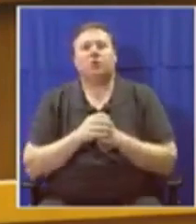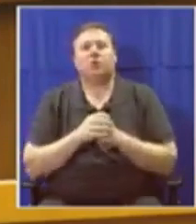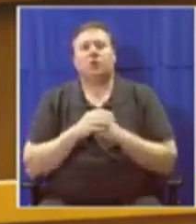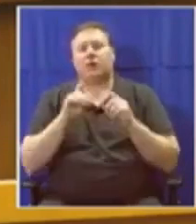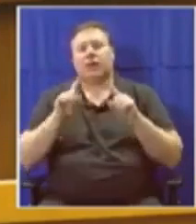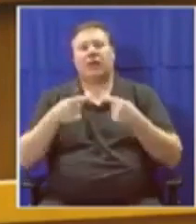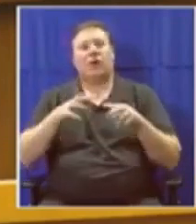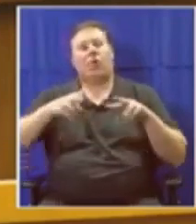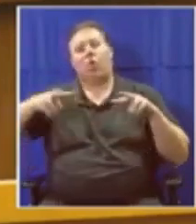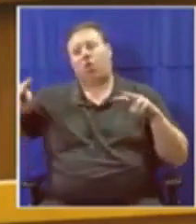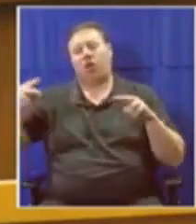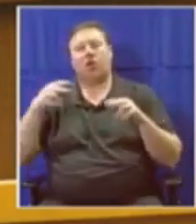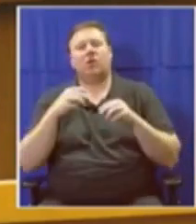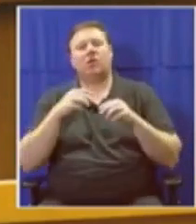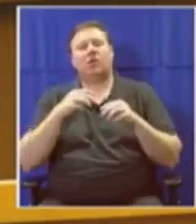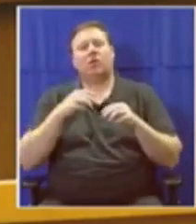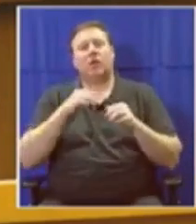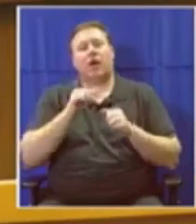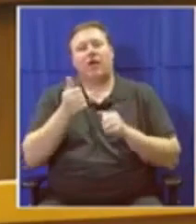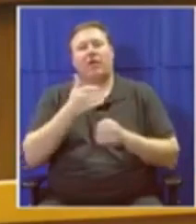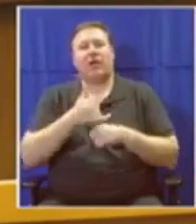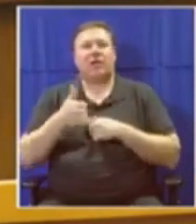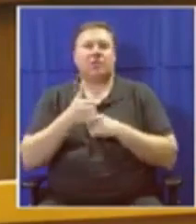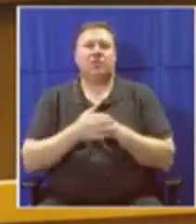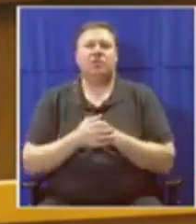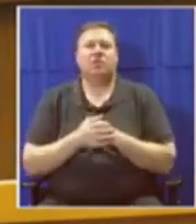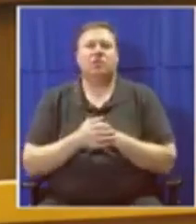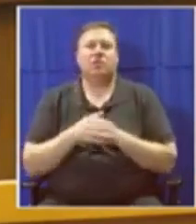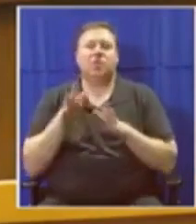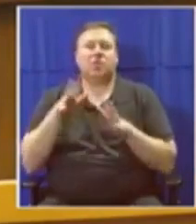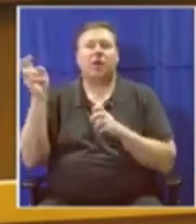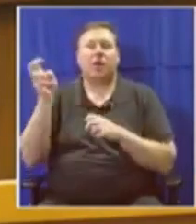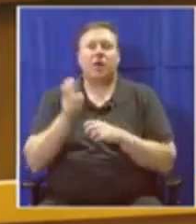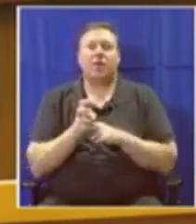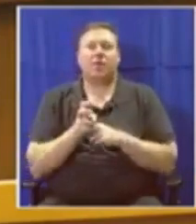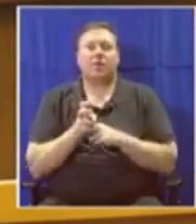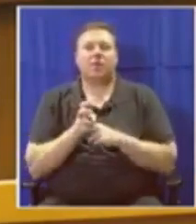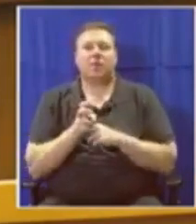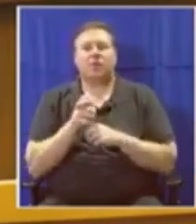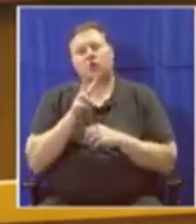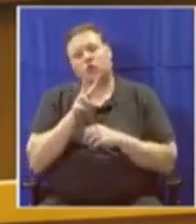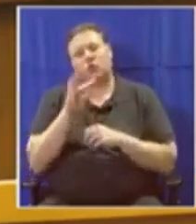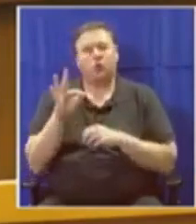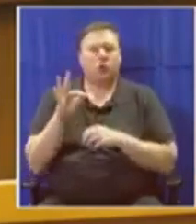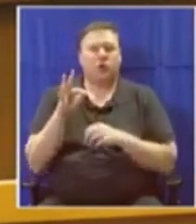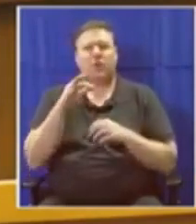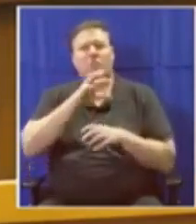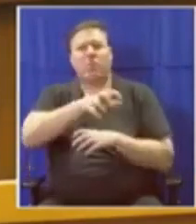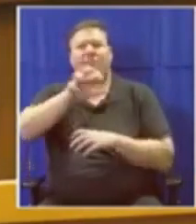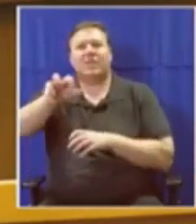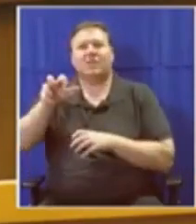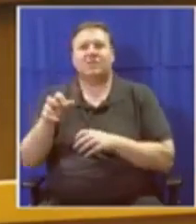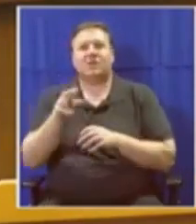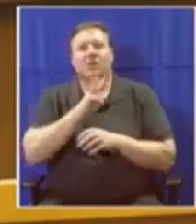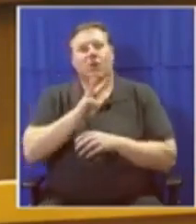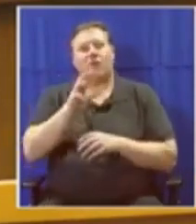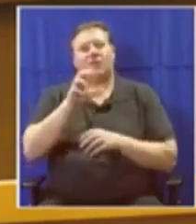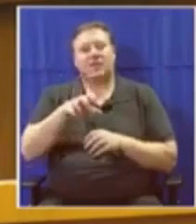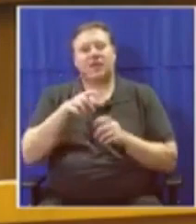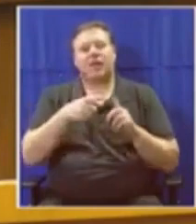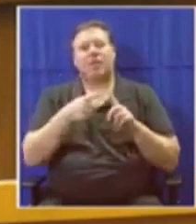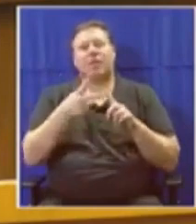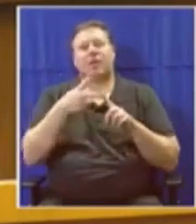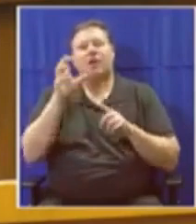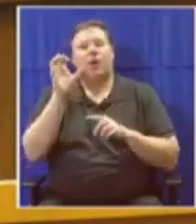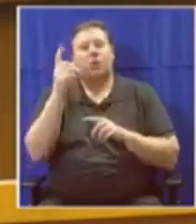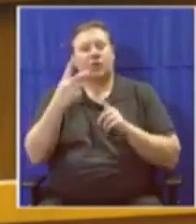to the rest of the country. Tourists still come mainly to three provinces, which is Western Cape, Gauteng, and KwaZulu